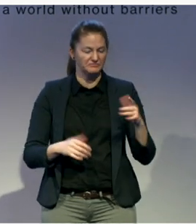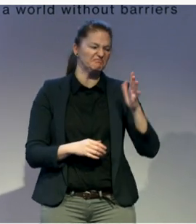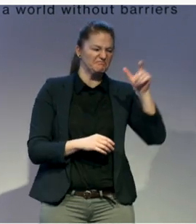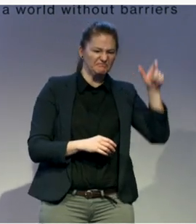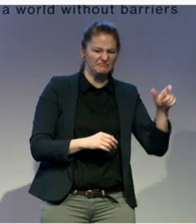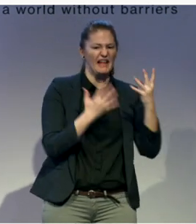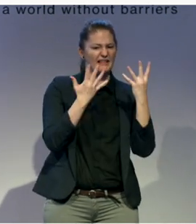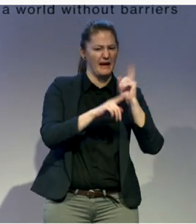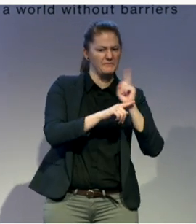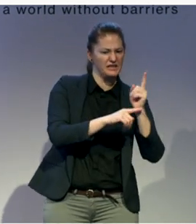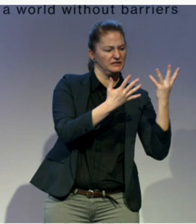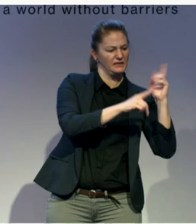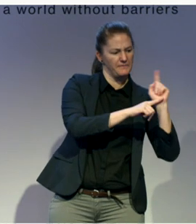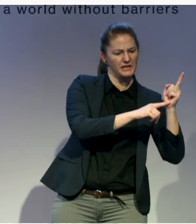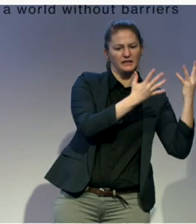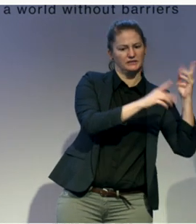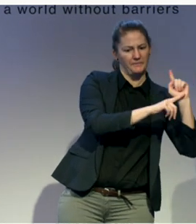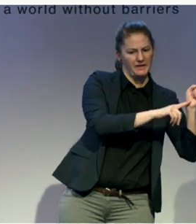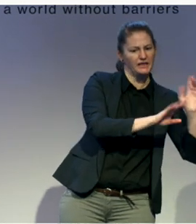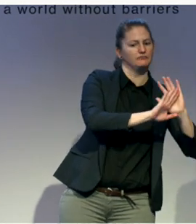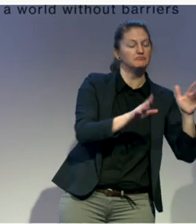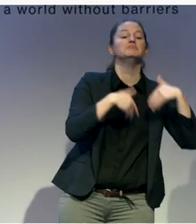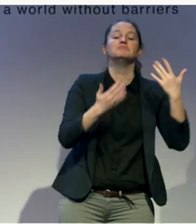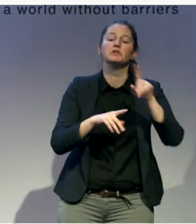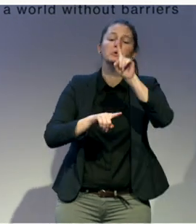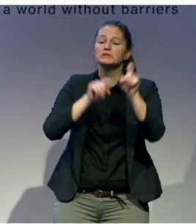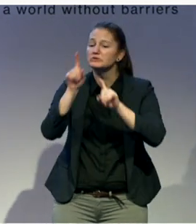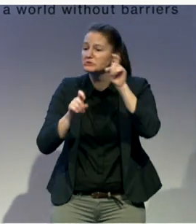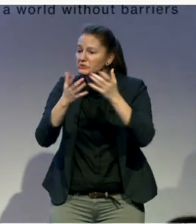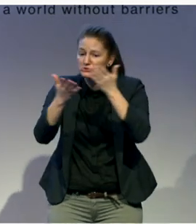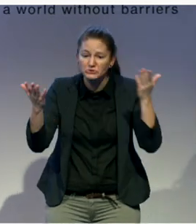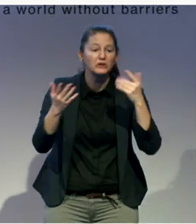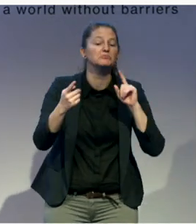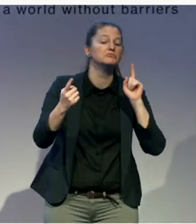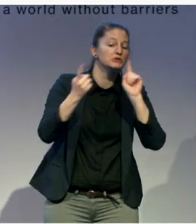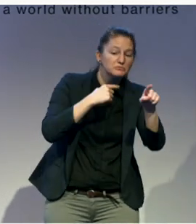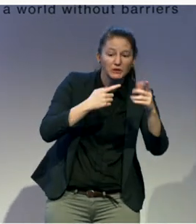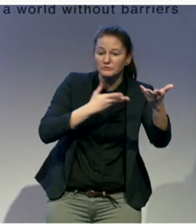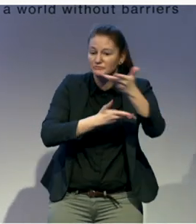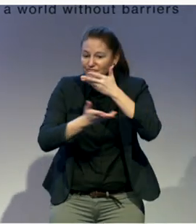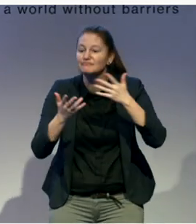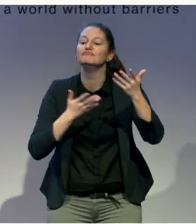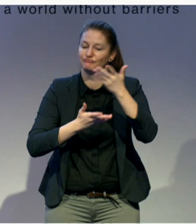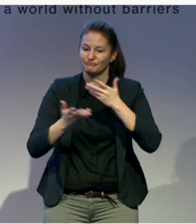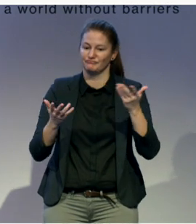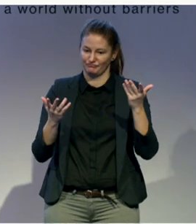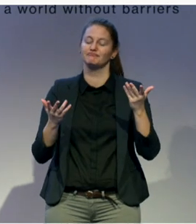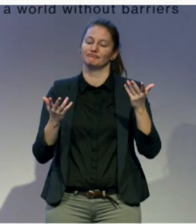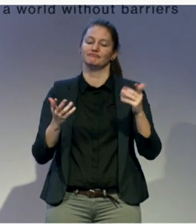Following that, I will ask them some questions and invite the audience to ask questions as well as we explore this topic.